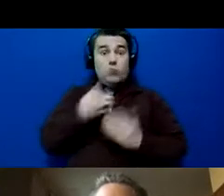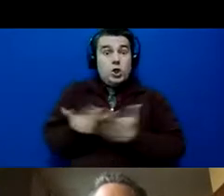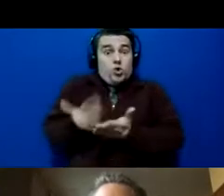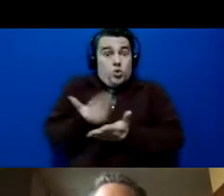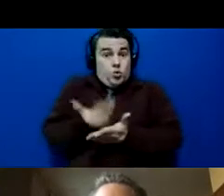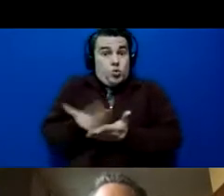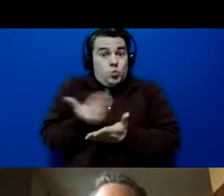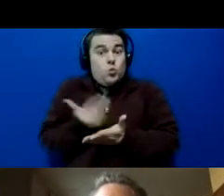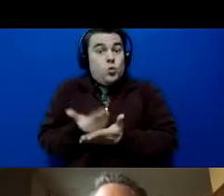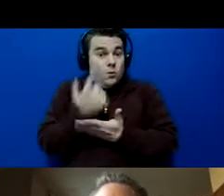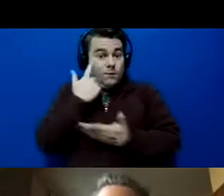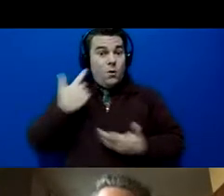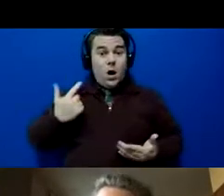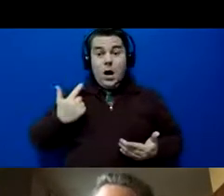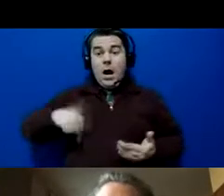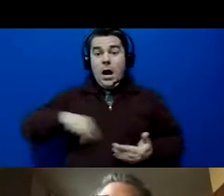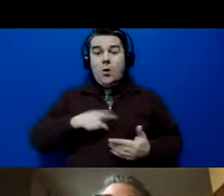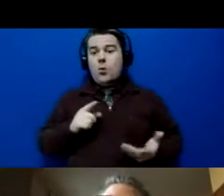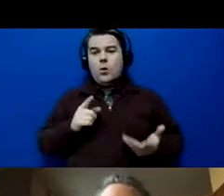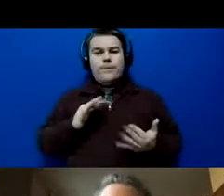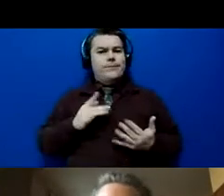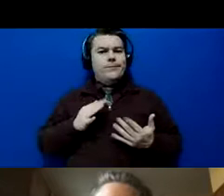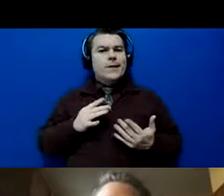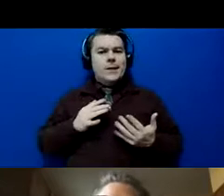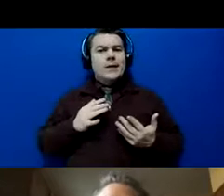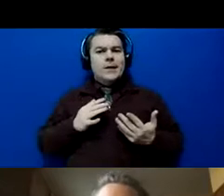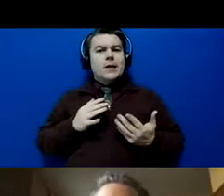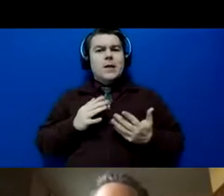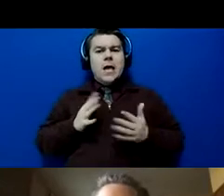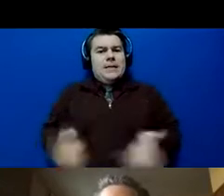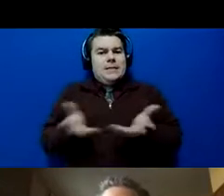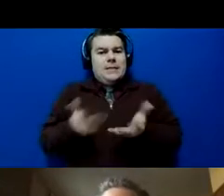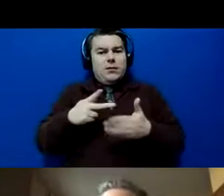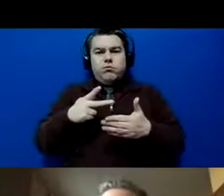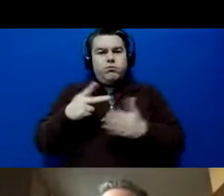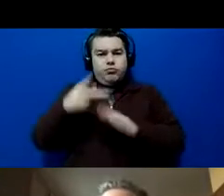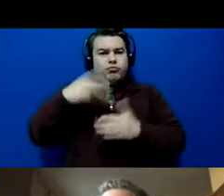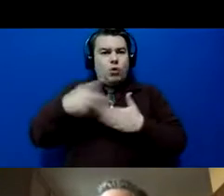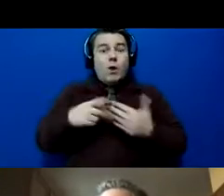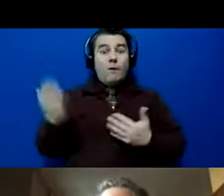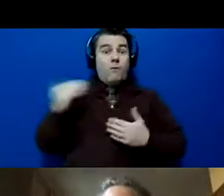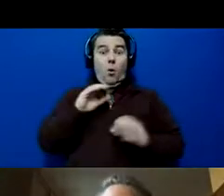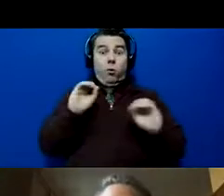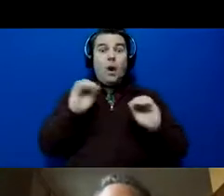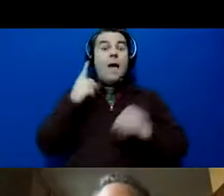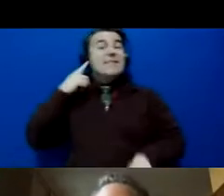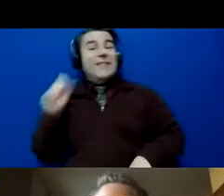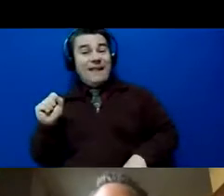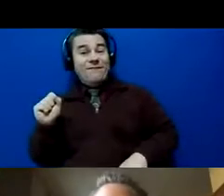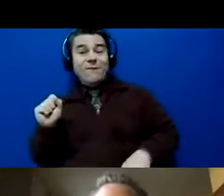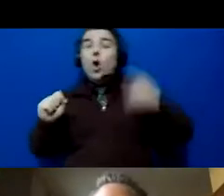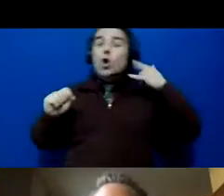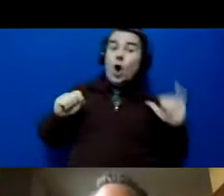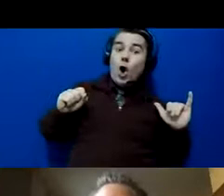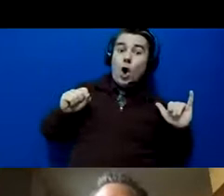incentive program. We didn't used to have Senior Silver. It was silver and then gold and then Senior